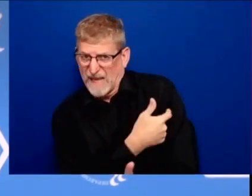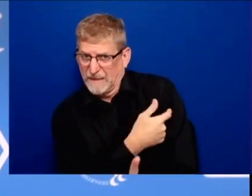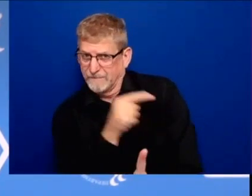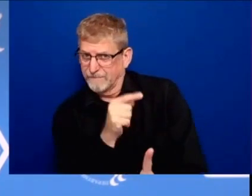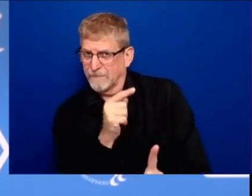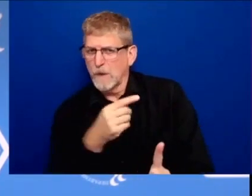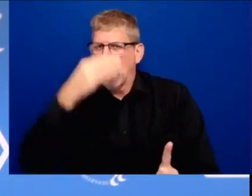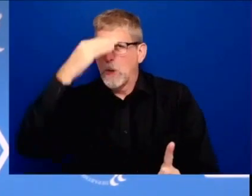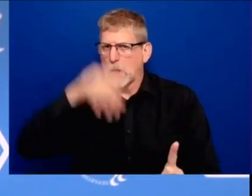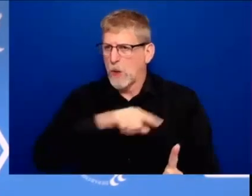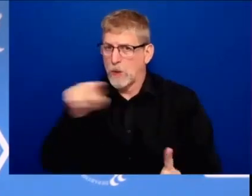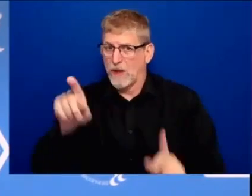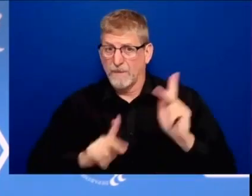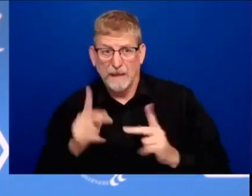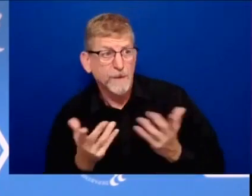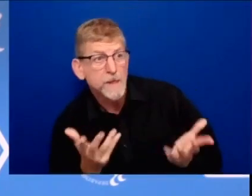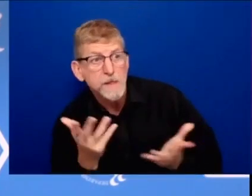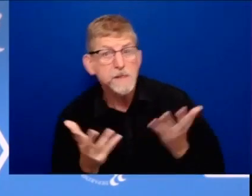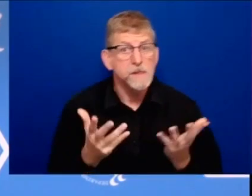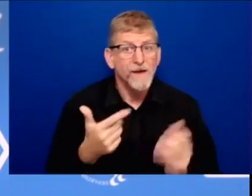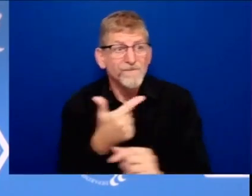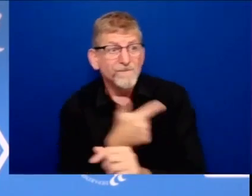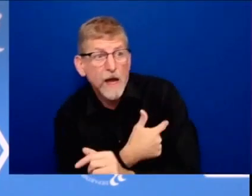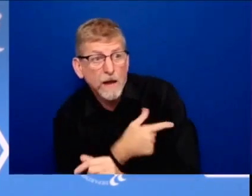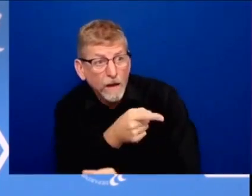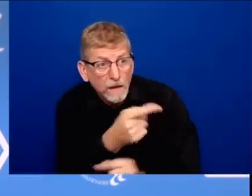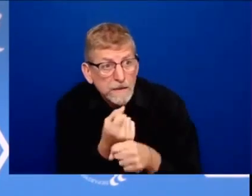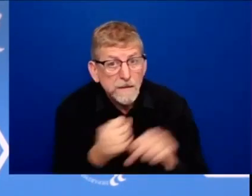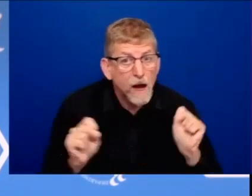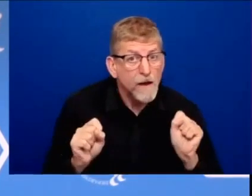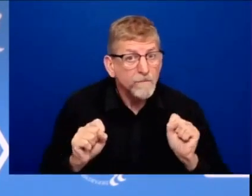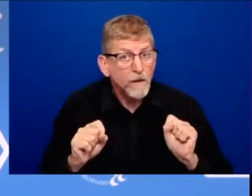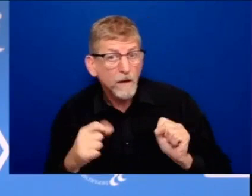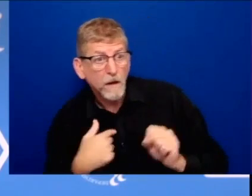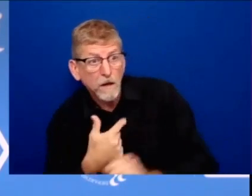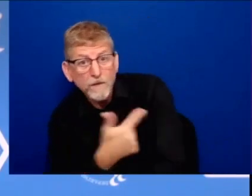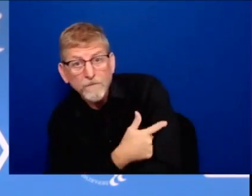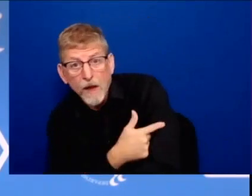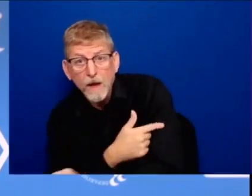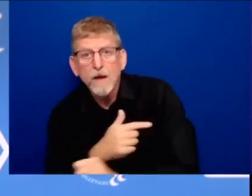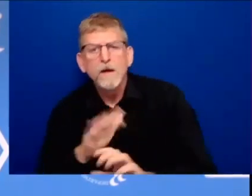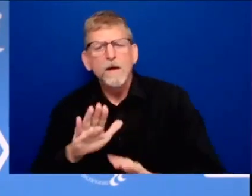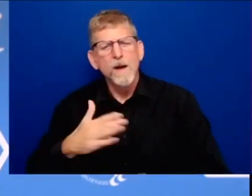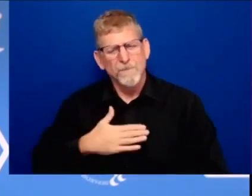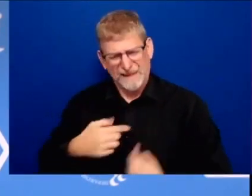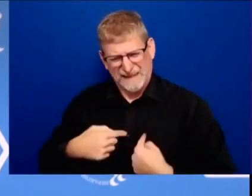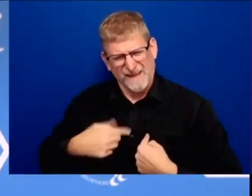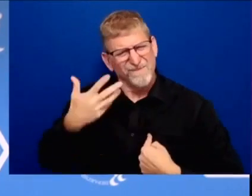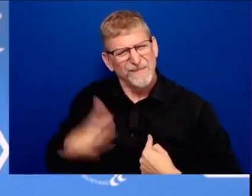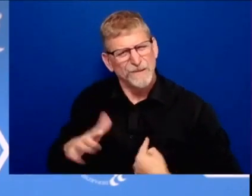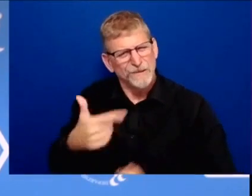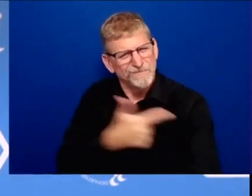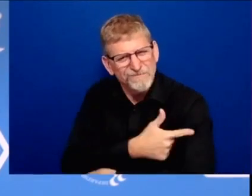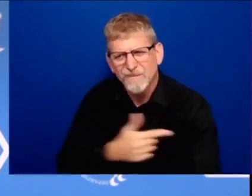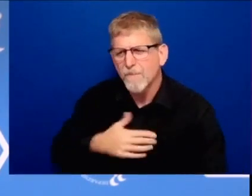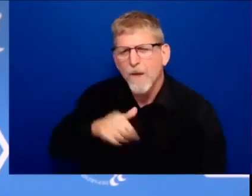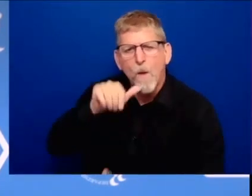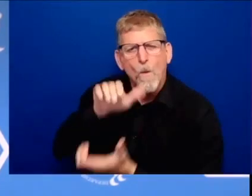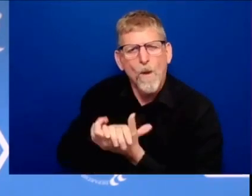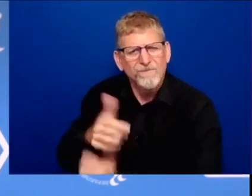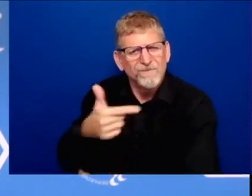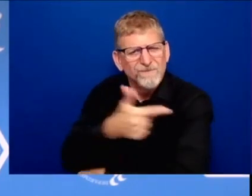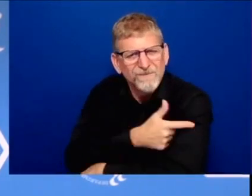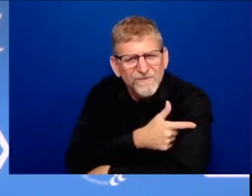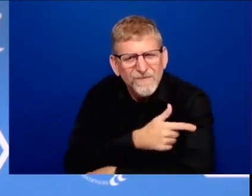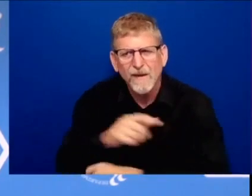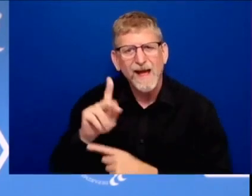i got my shots my wife jill did kamala did and her husband doug did so dr